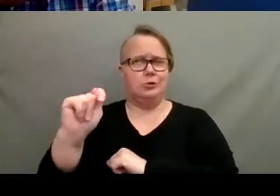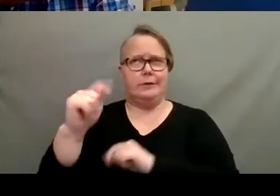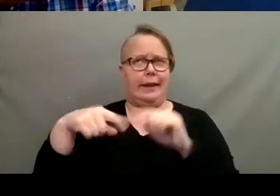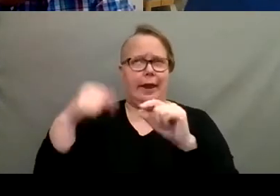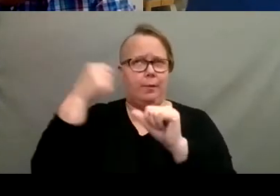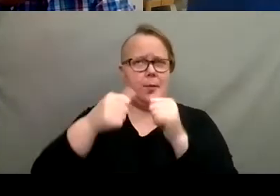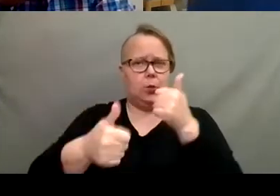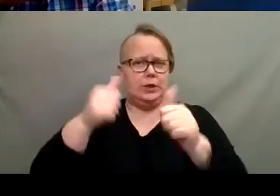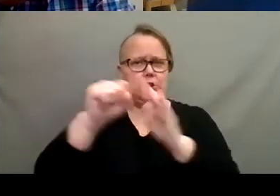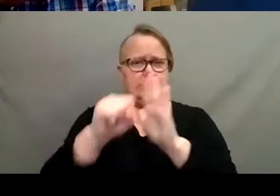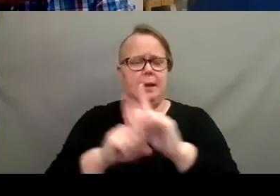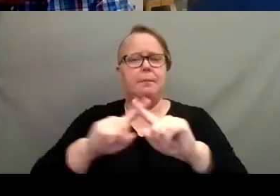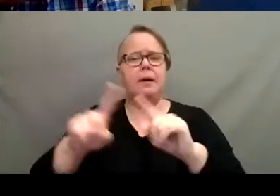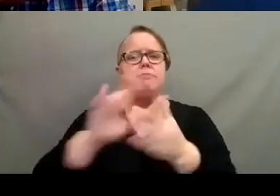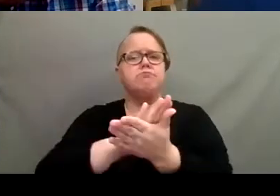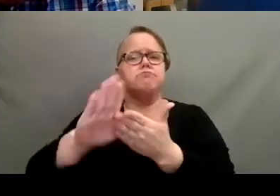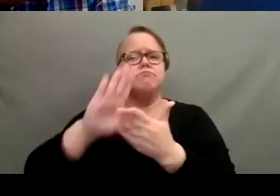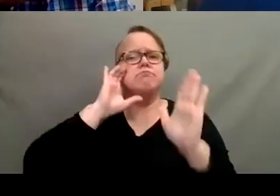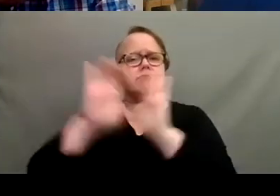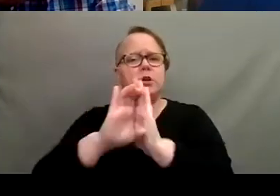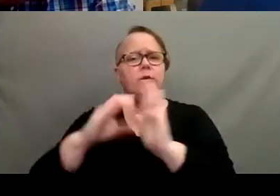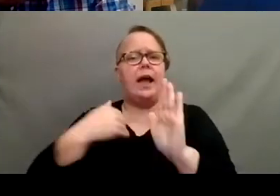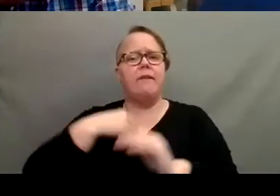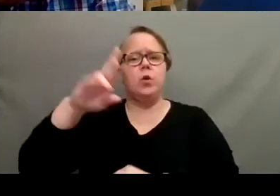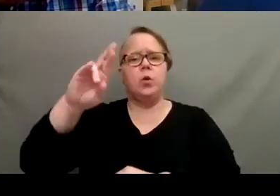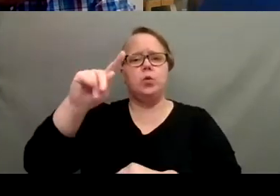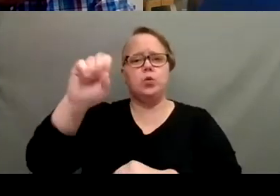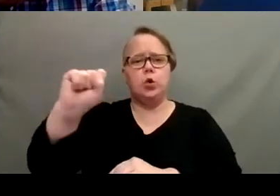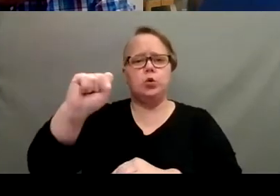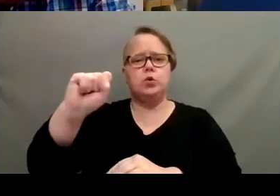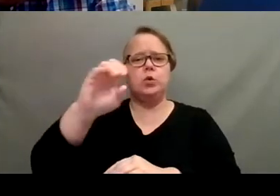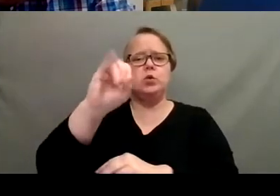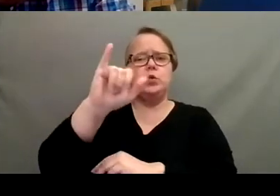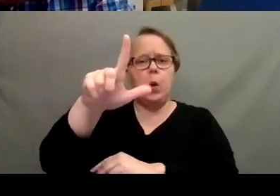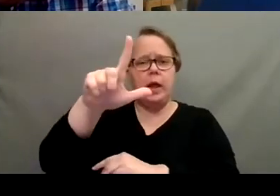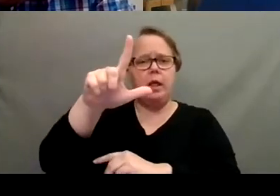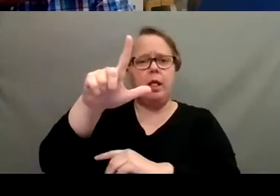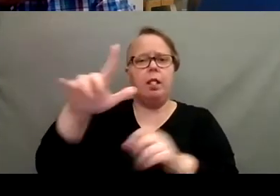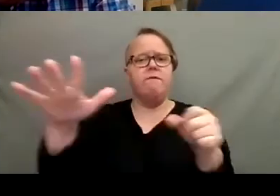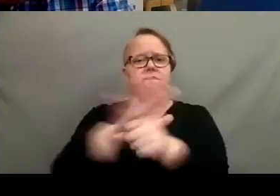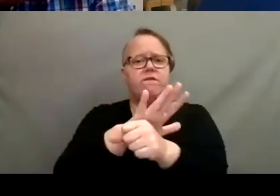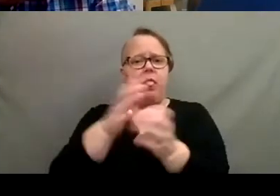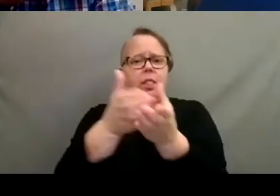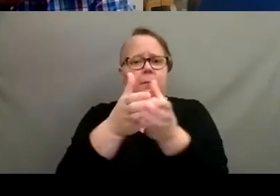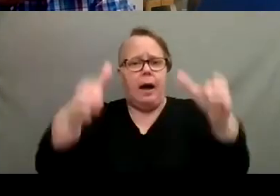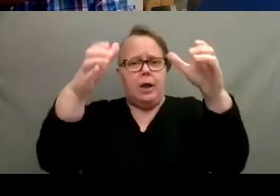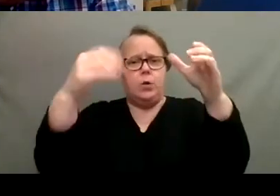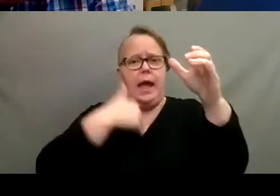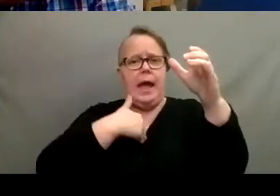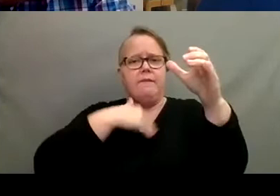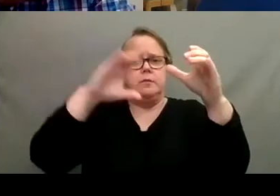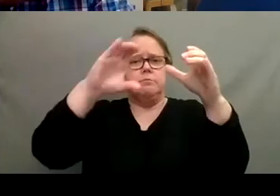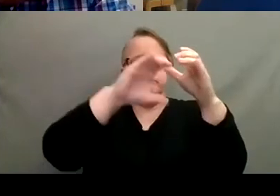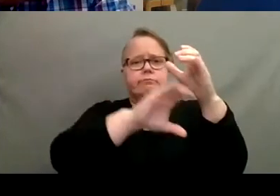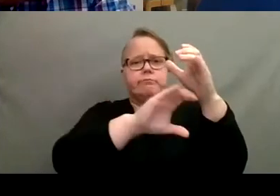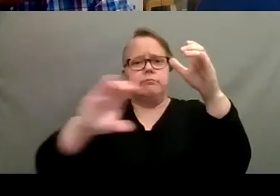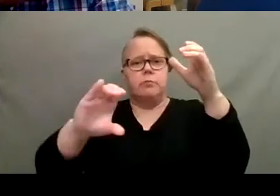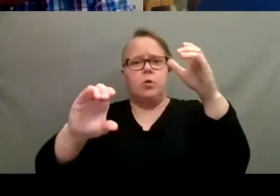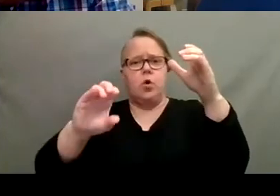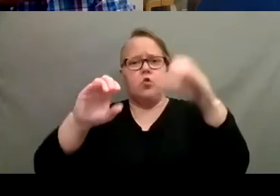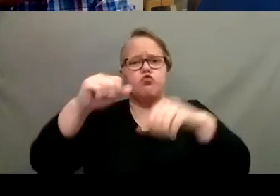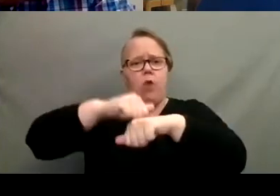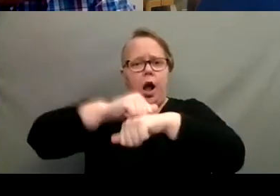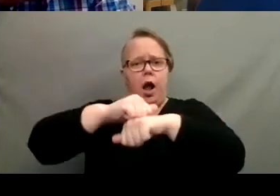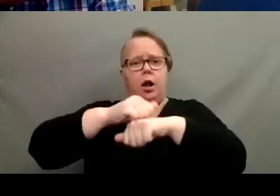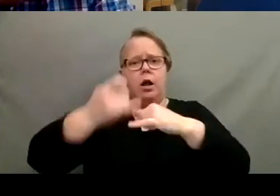basically it's a nice graphic that you have your, your roots, uh, your soil filling the pot. You have that layer of, of rock on the bottom. And what the